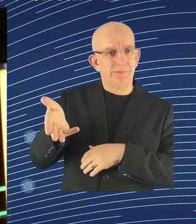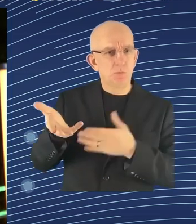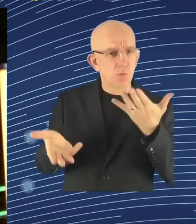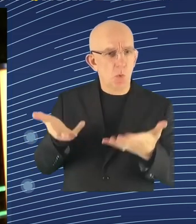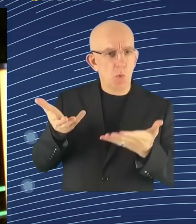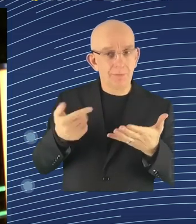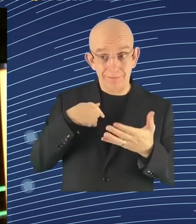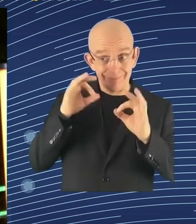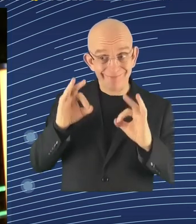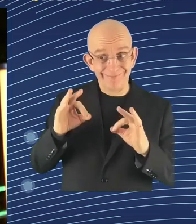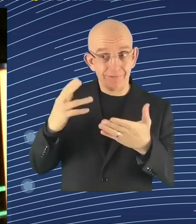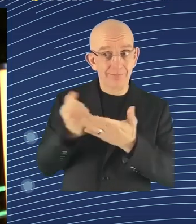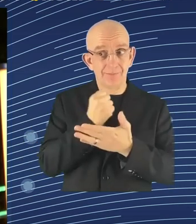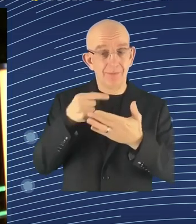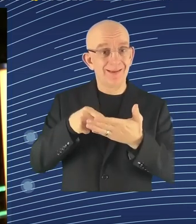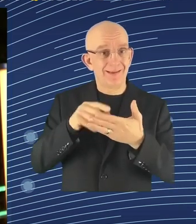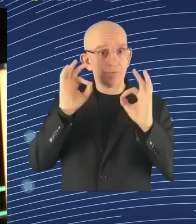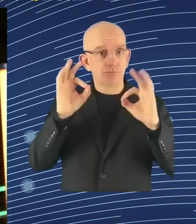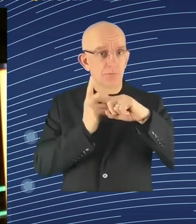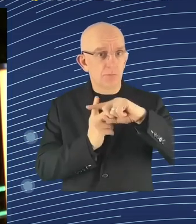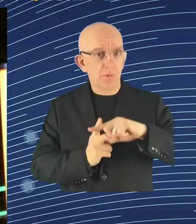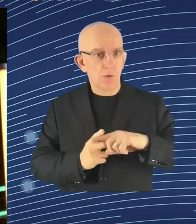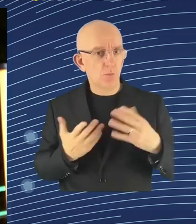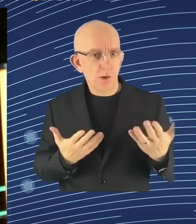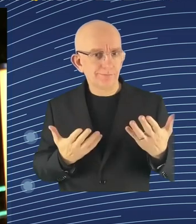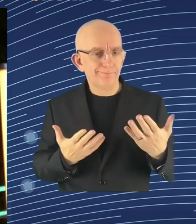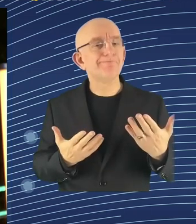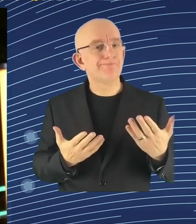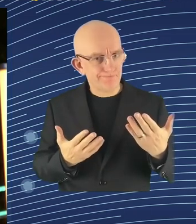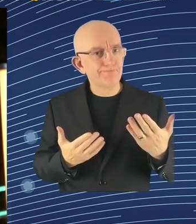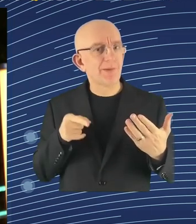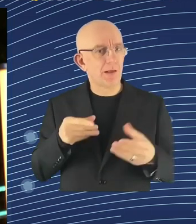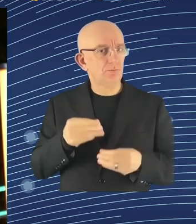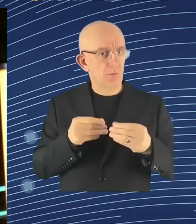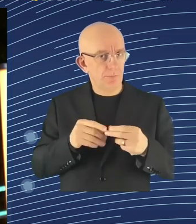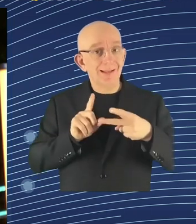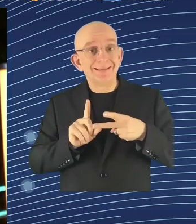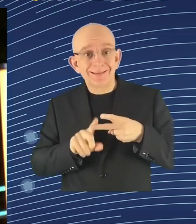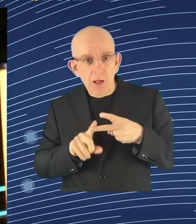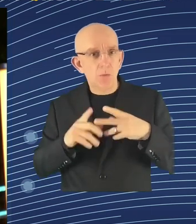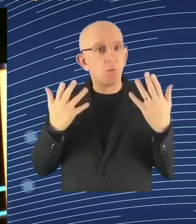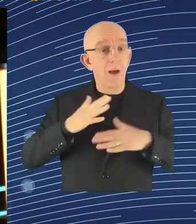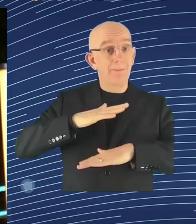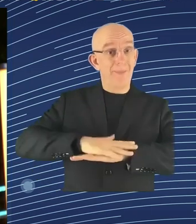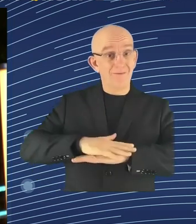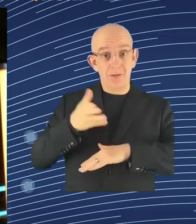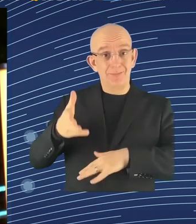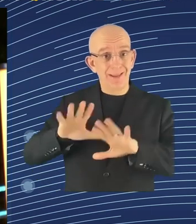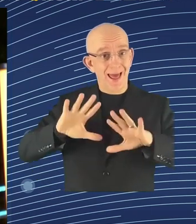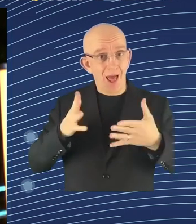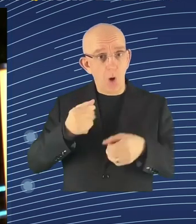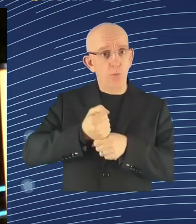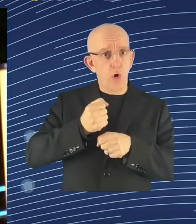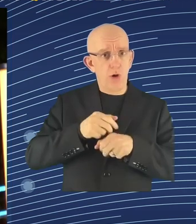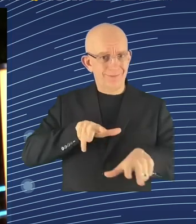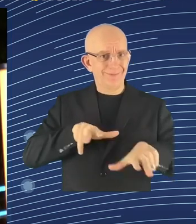expanding where finally the whole work is organized by algorithms. So